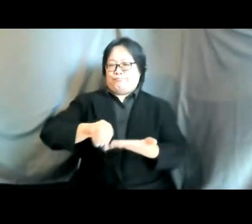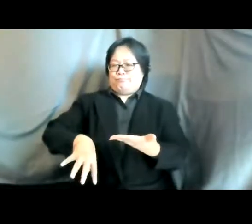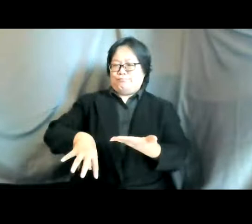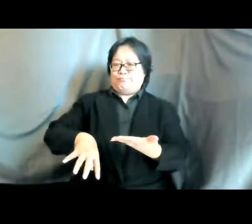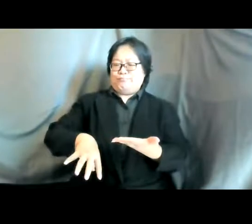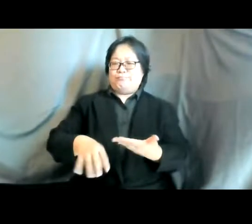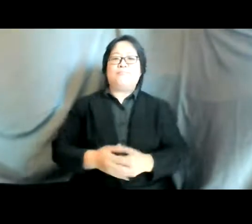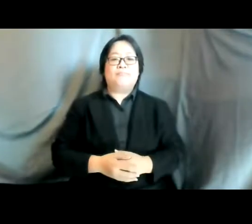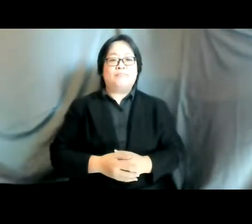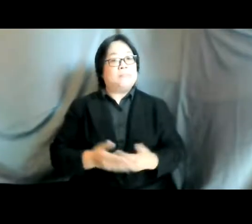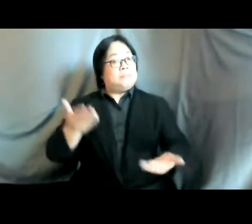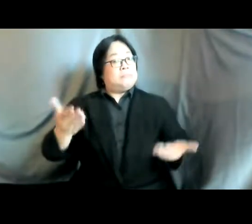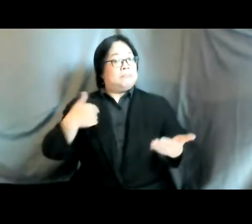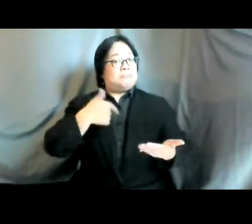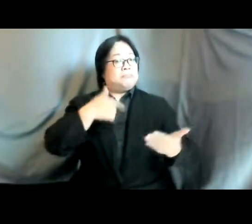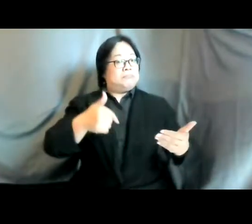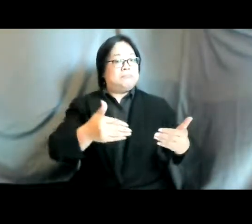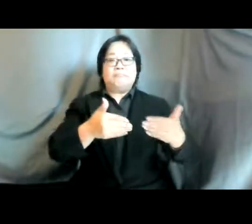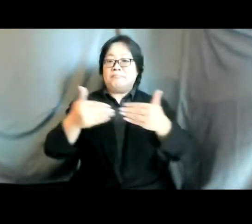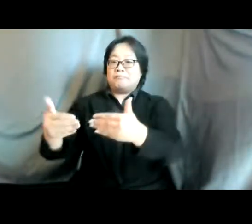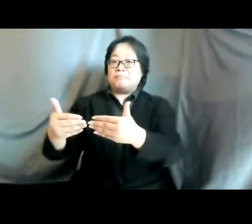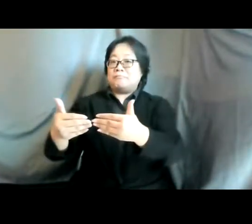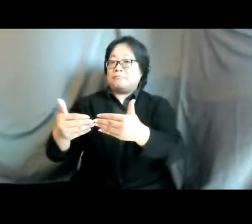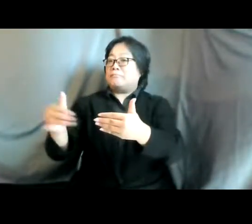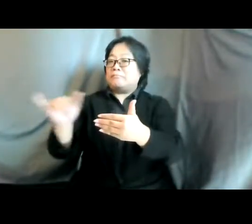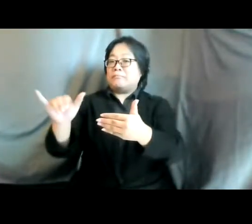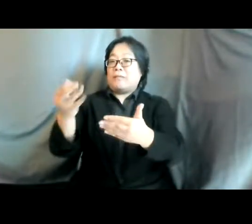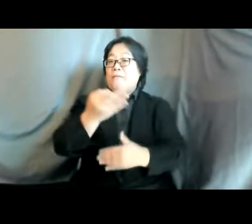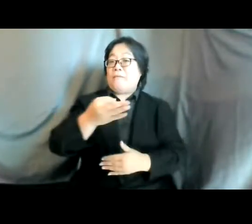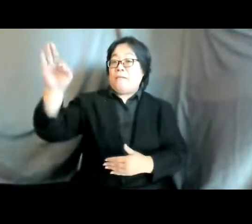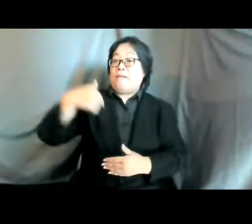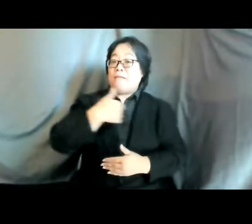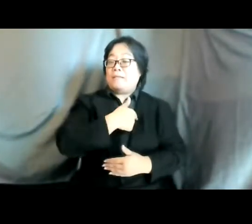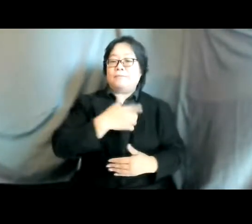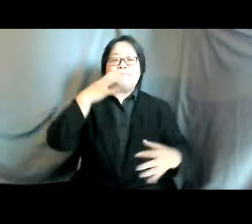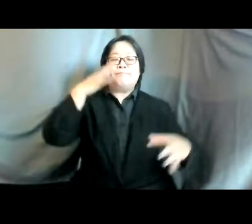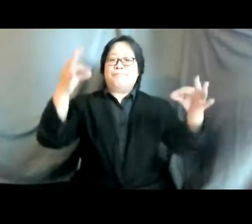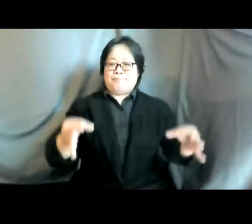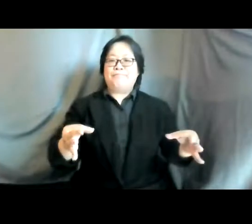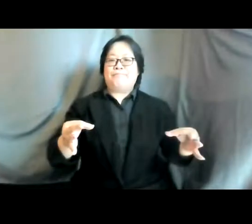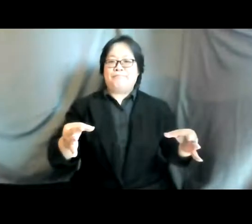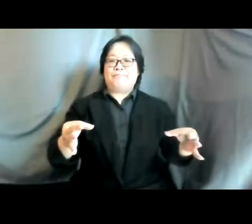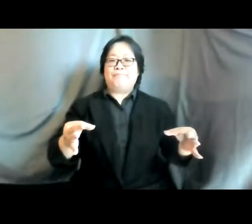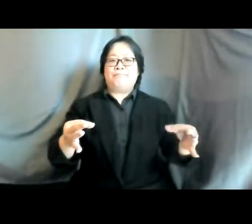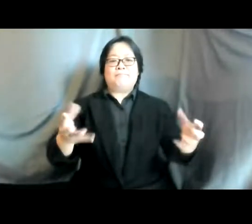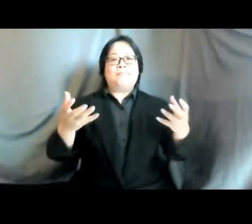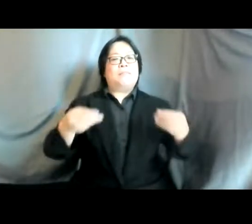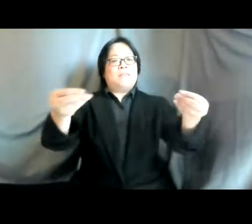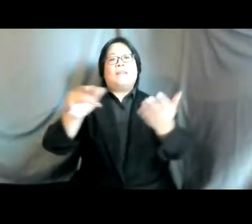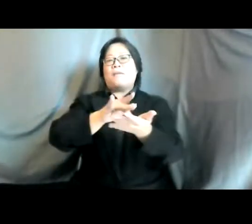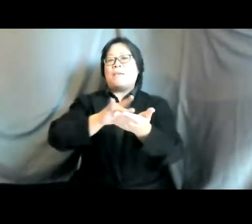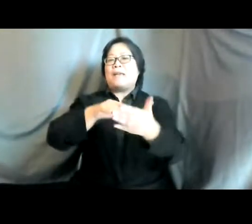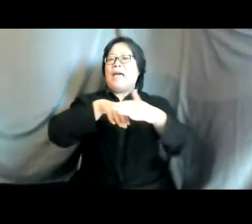extend the delays for as we did for instance in france we decided to extend medical access to abortion